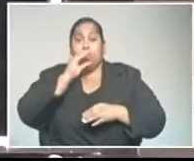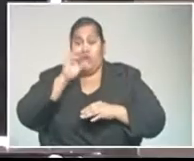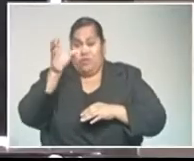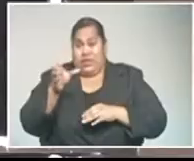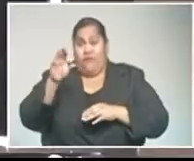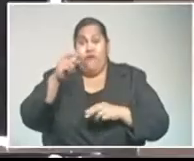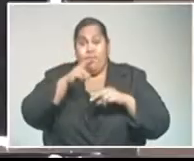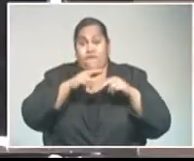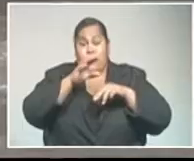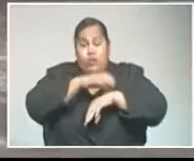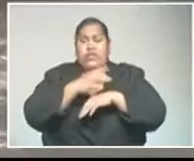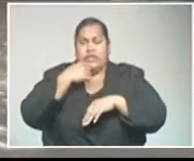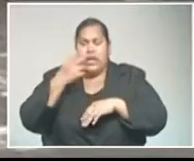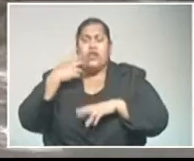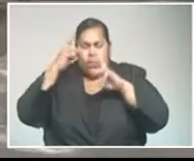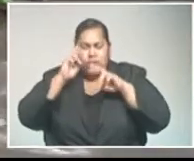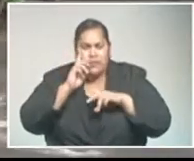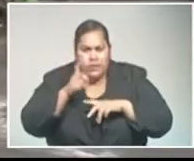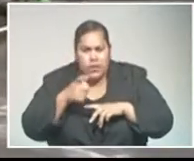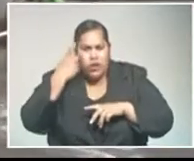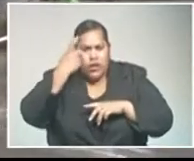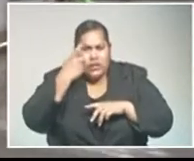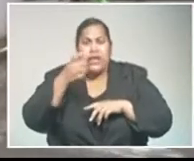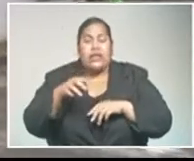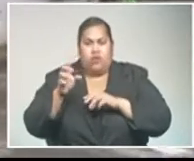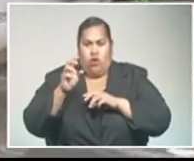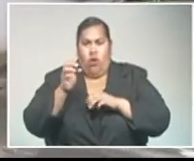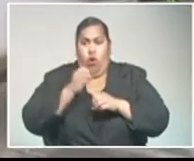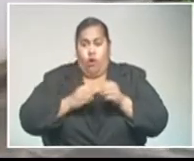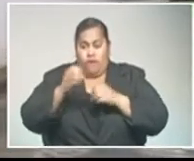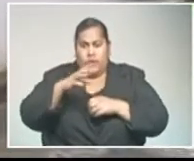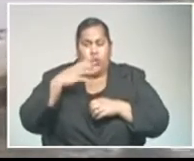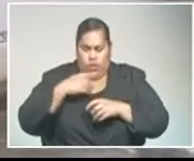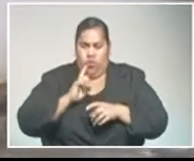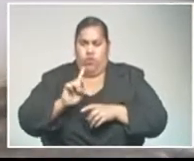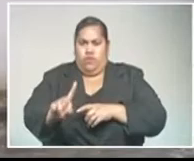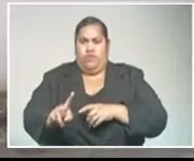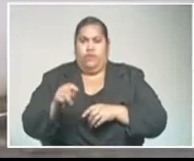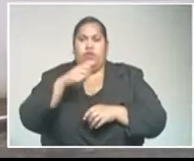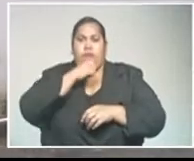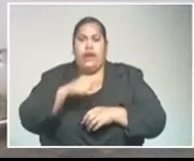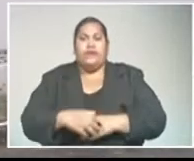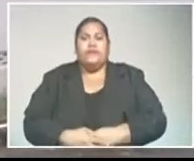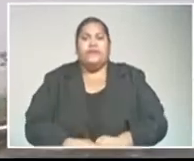looking into their concerns and officers will visit the complainant. Marion Emili, Fiji One News.